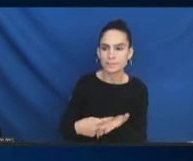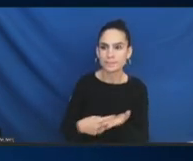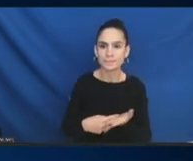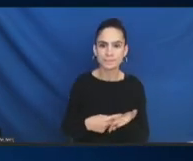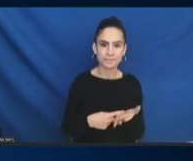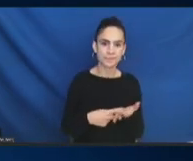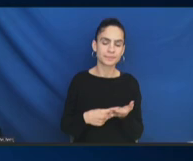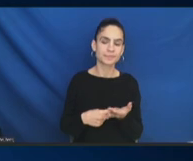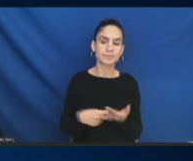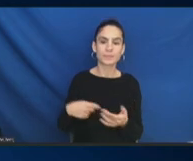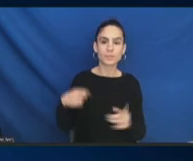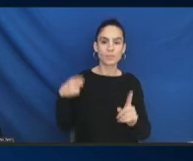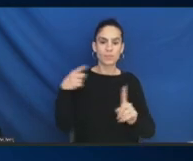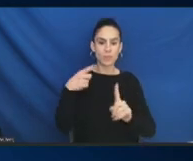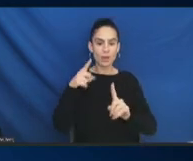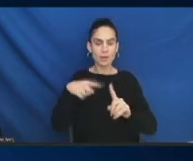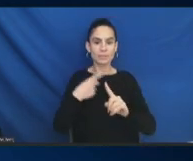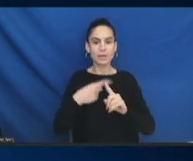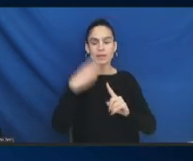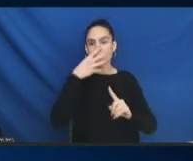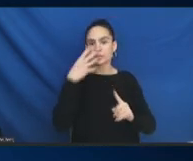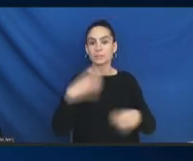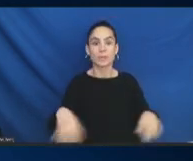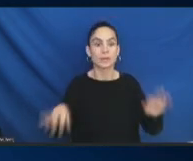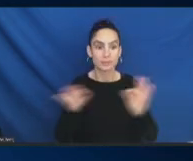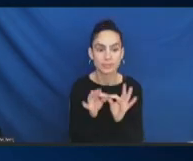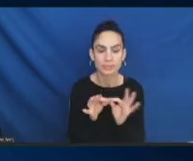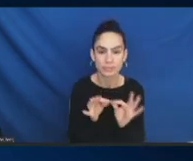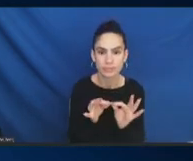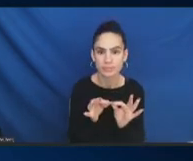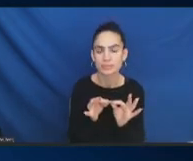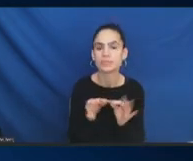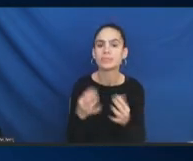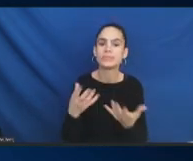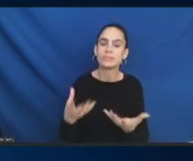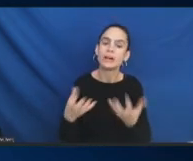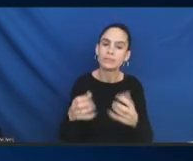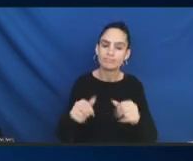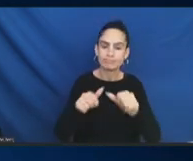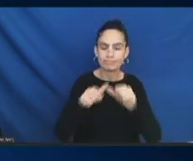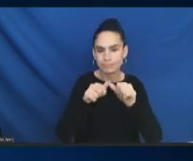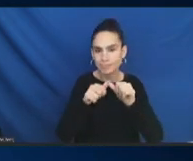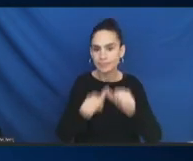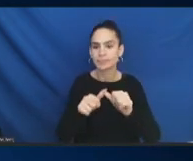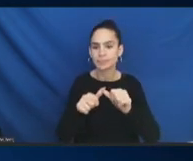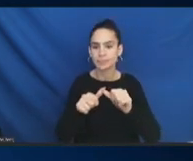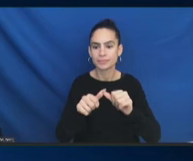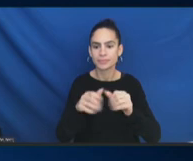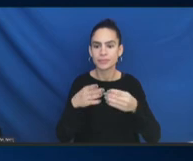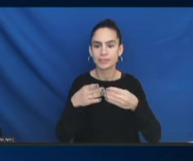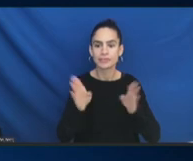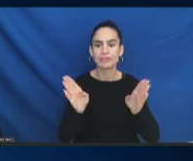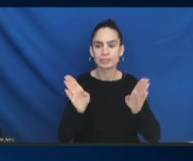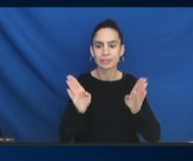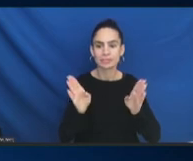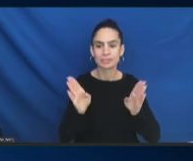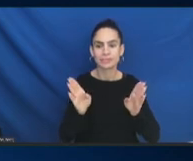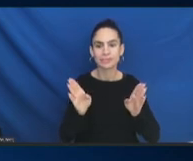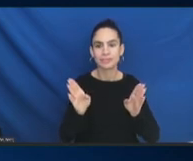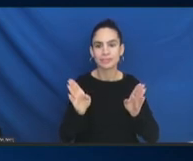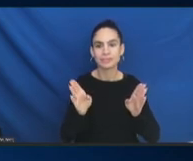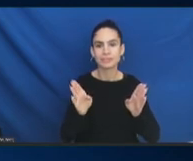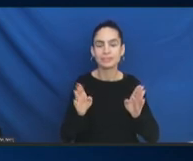But one of the concerns, keeping the requirement or keeping the scope of the committees to a limited number is also important. So,